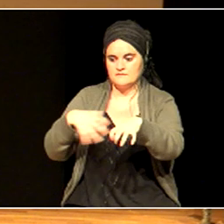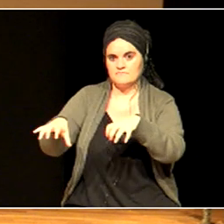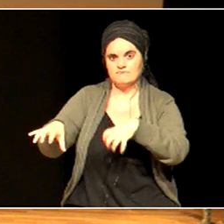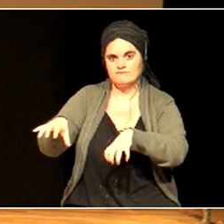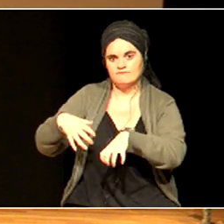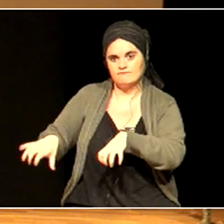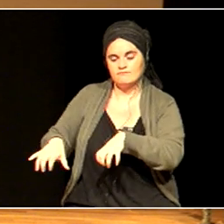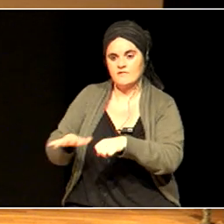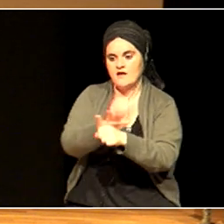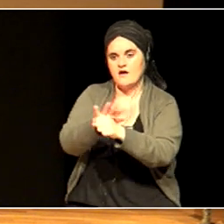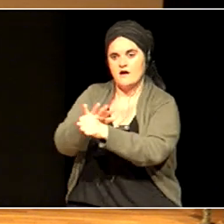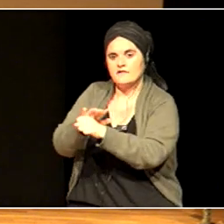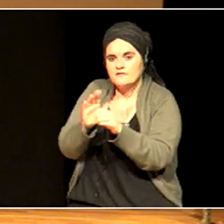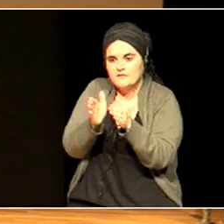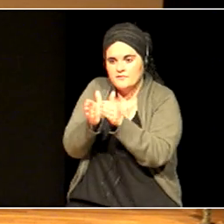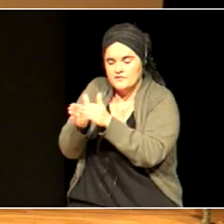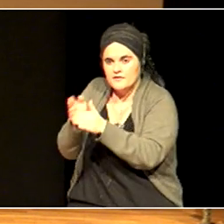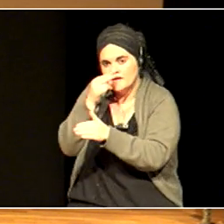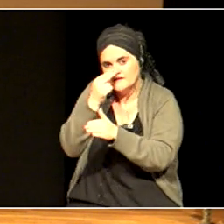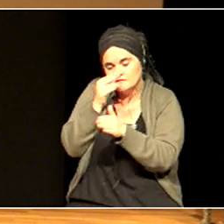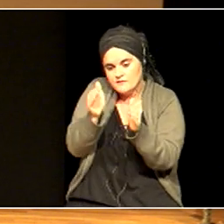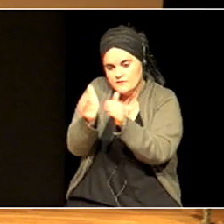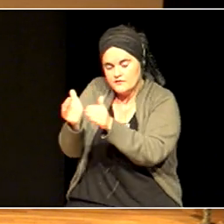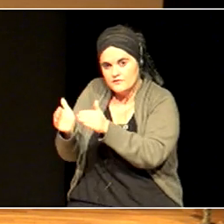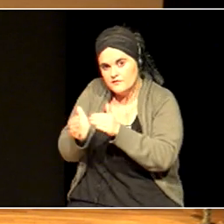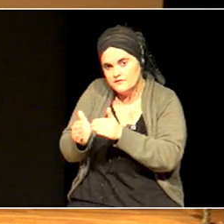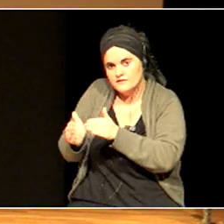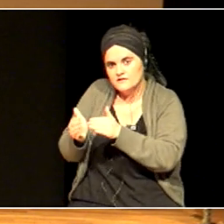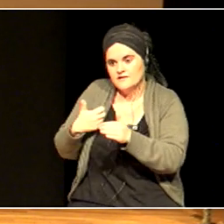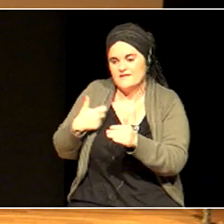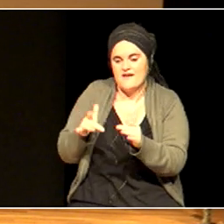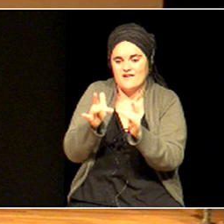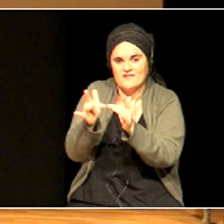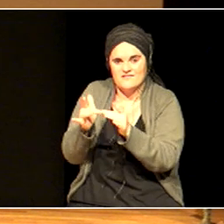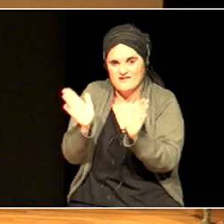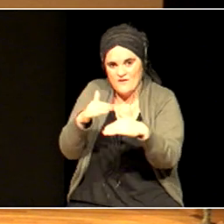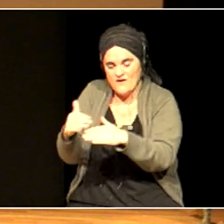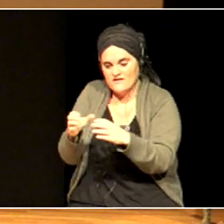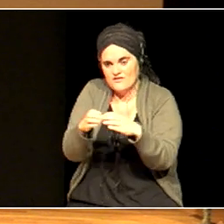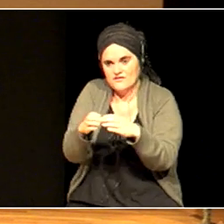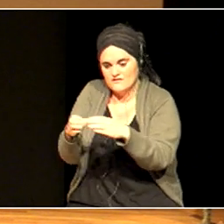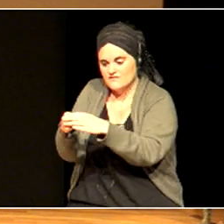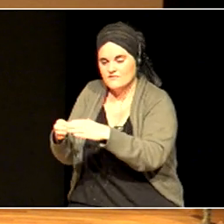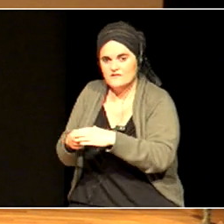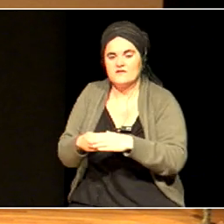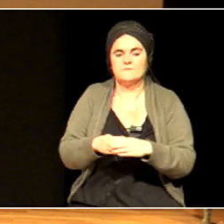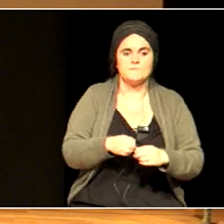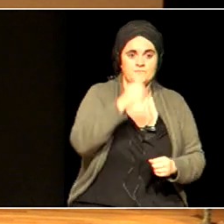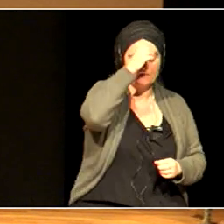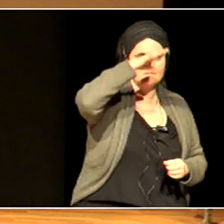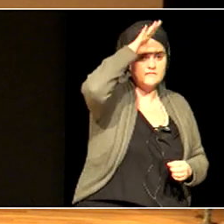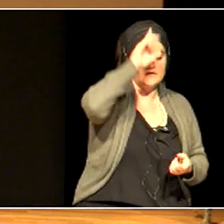of interest. that nothing is connected anymore. And wisdom by power.